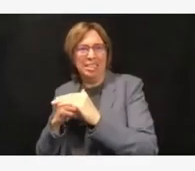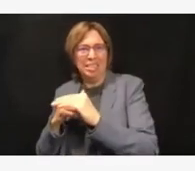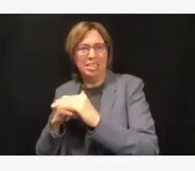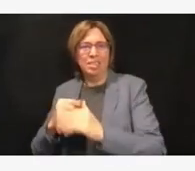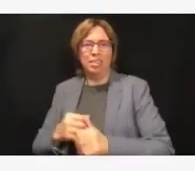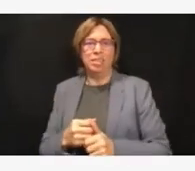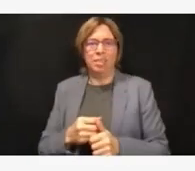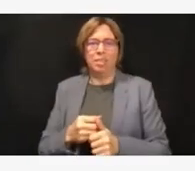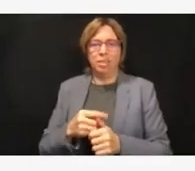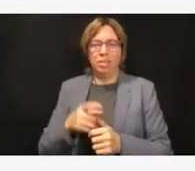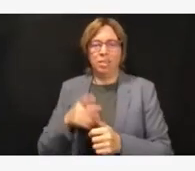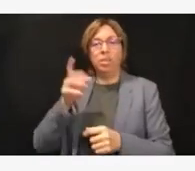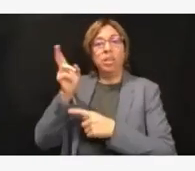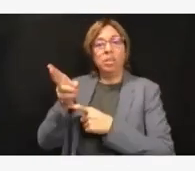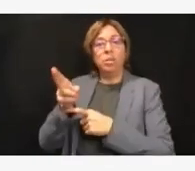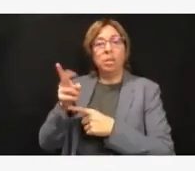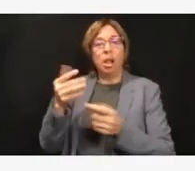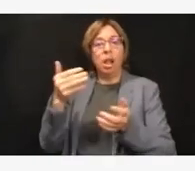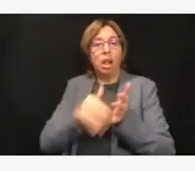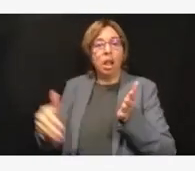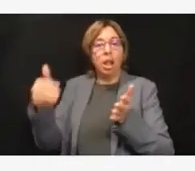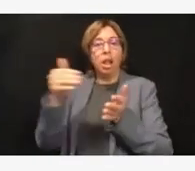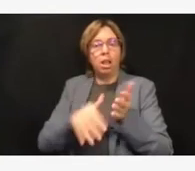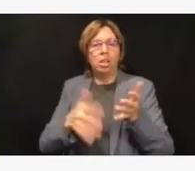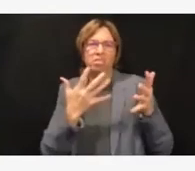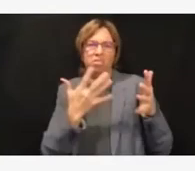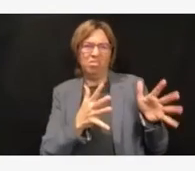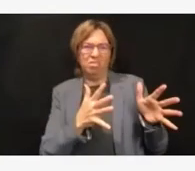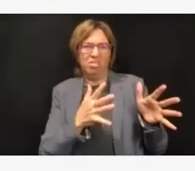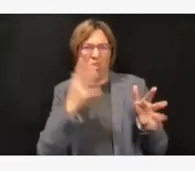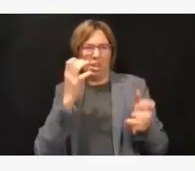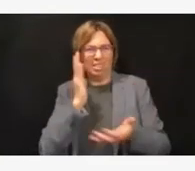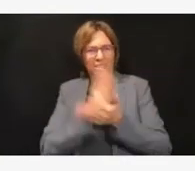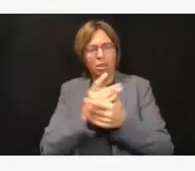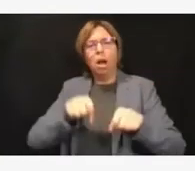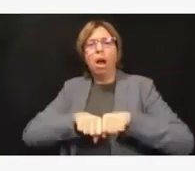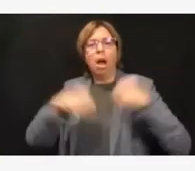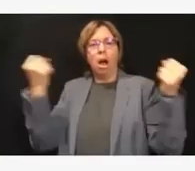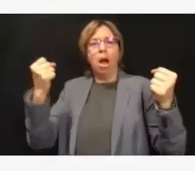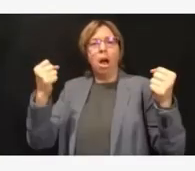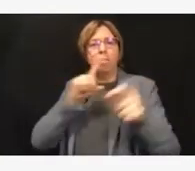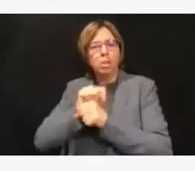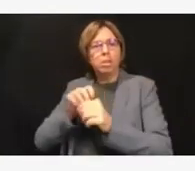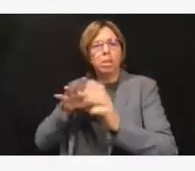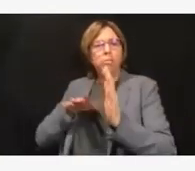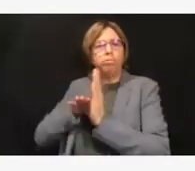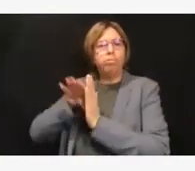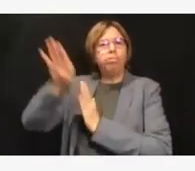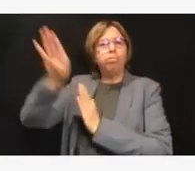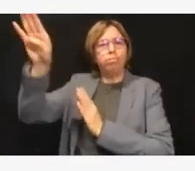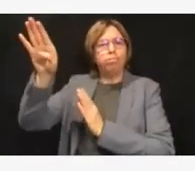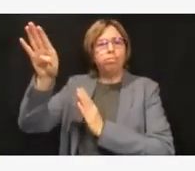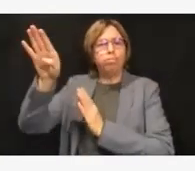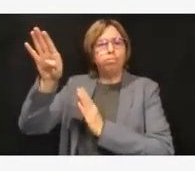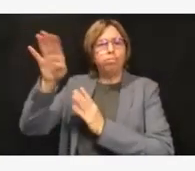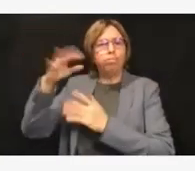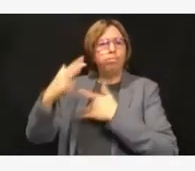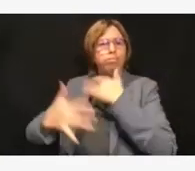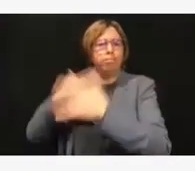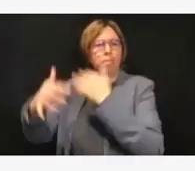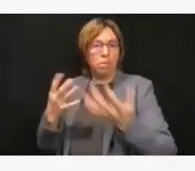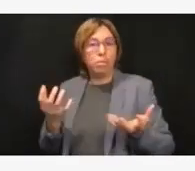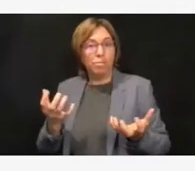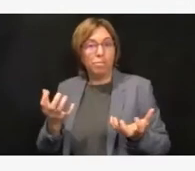itself by making wise decisions. So, to that end, the way we're thinking about this in running our own